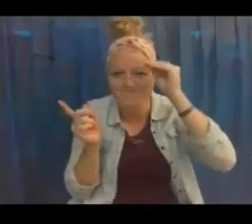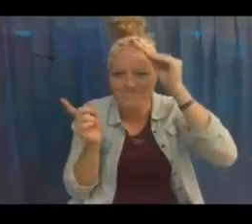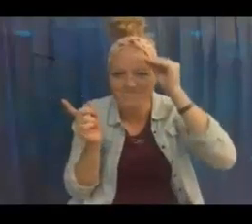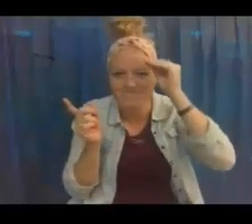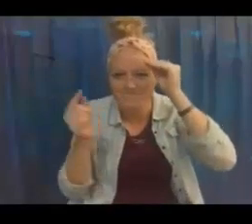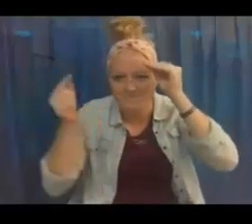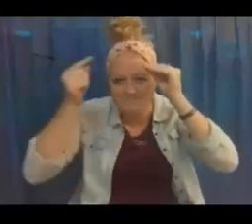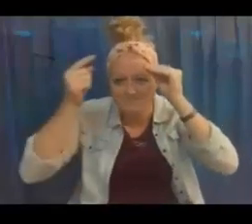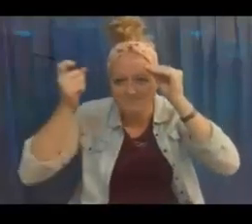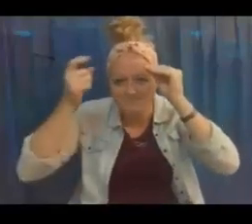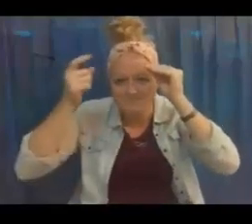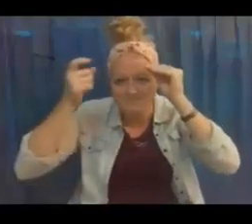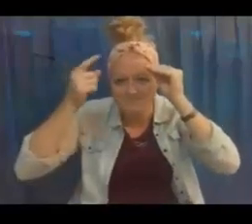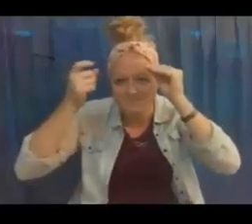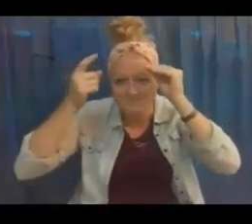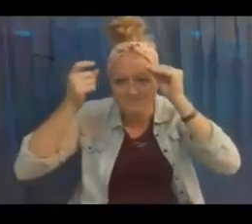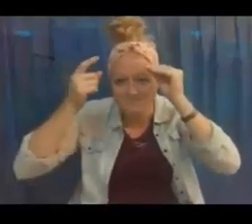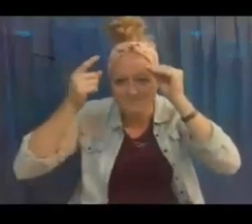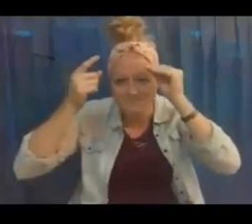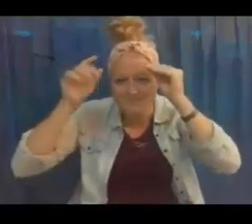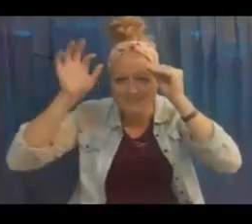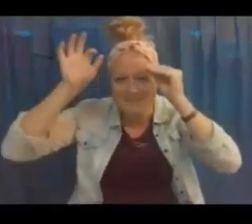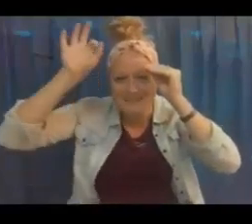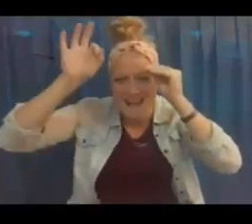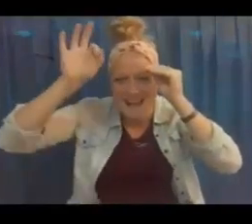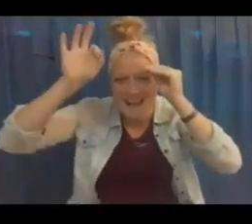Hmm, look on his hat.